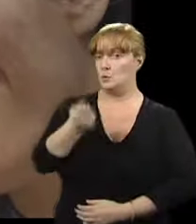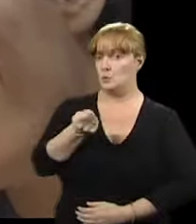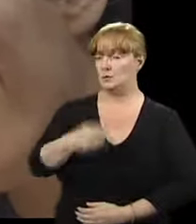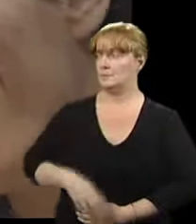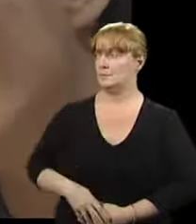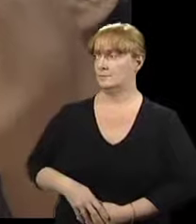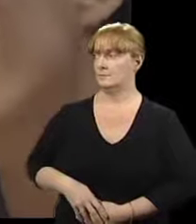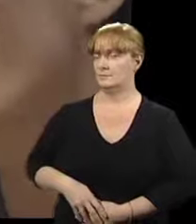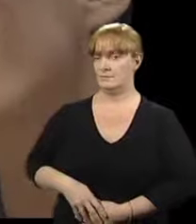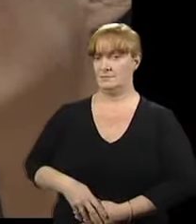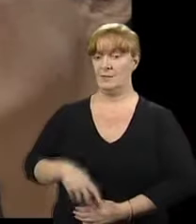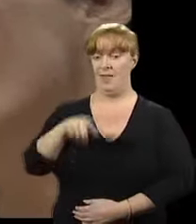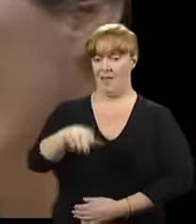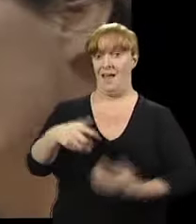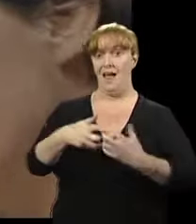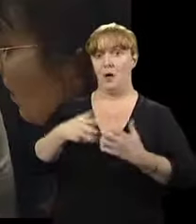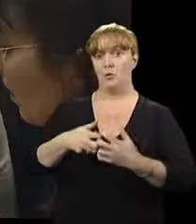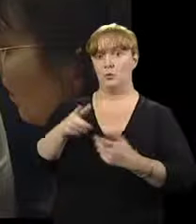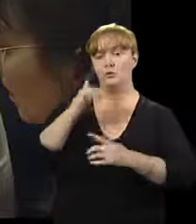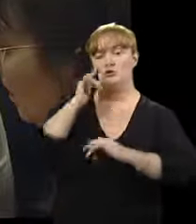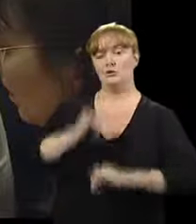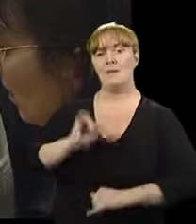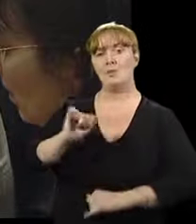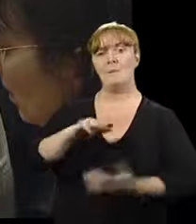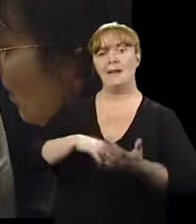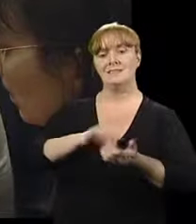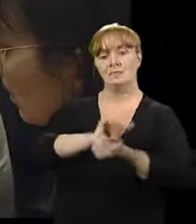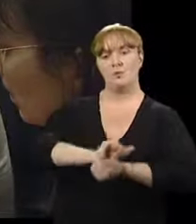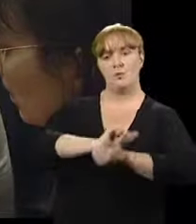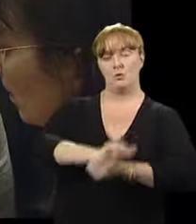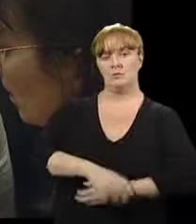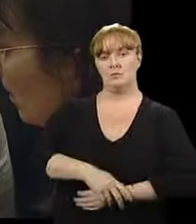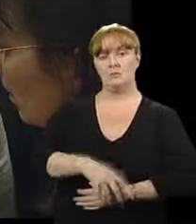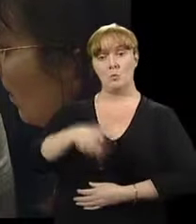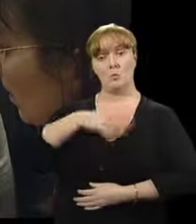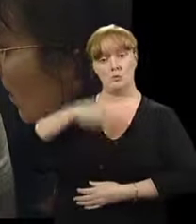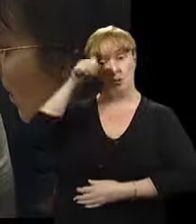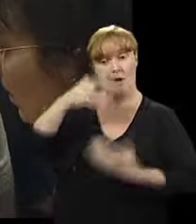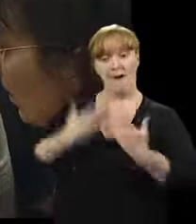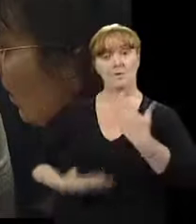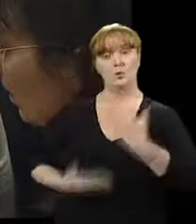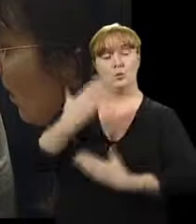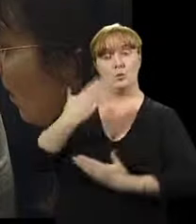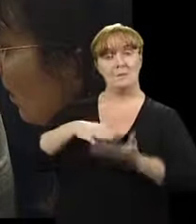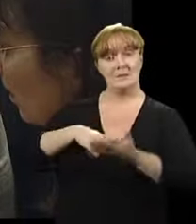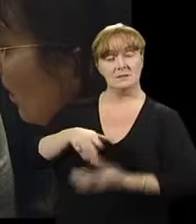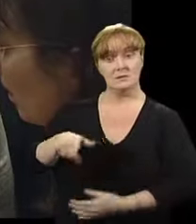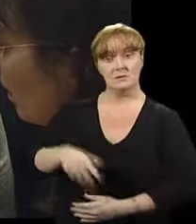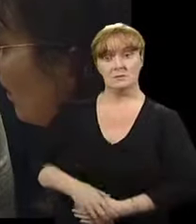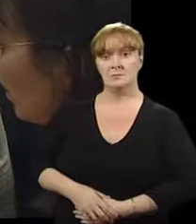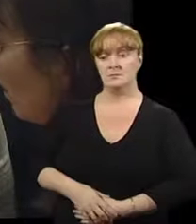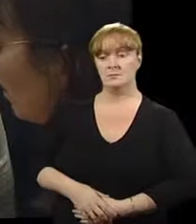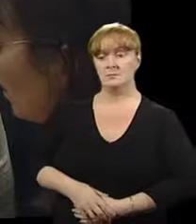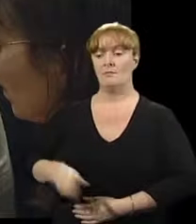check messages that have already been stored. Do you want to check if you've got any new messages as well? Oh.